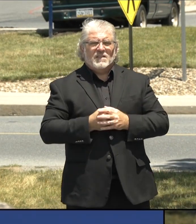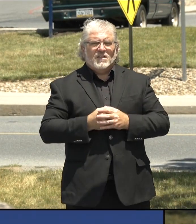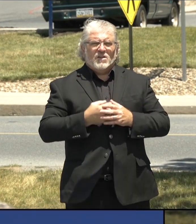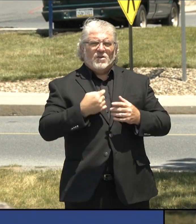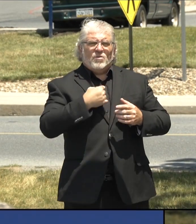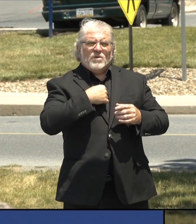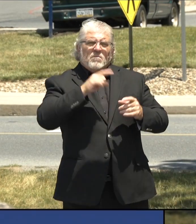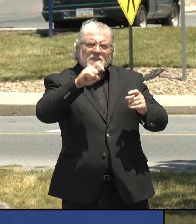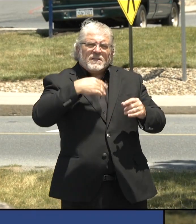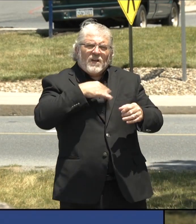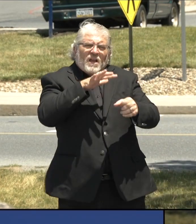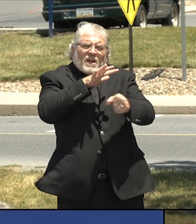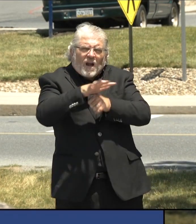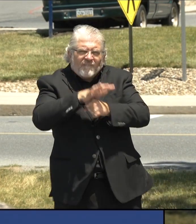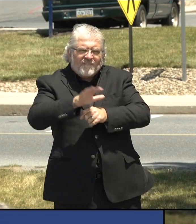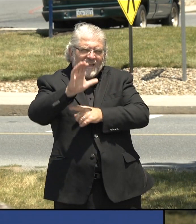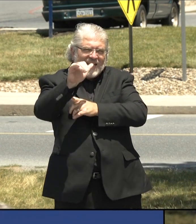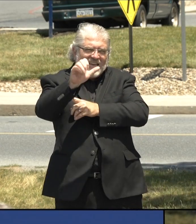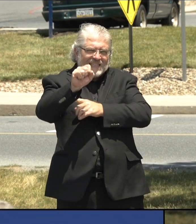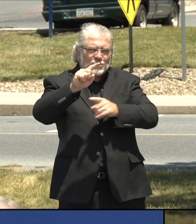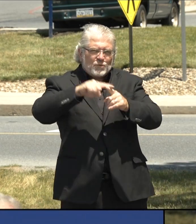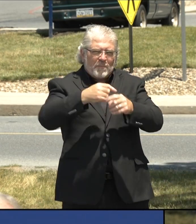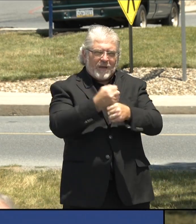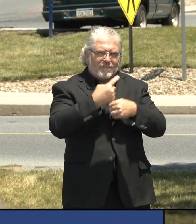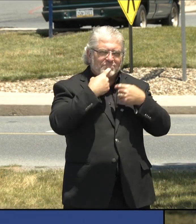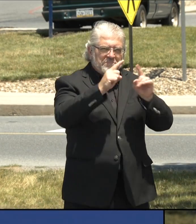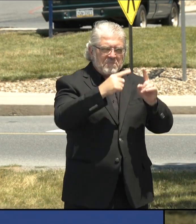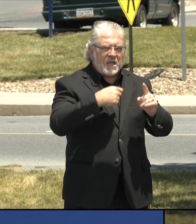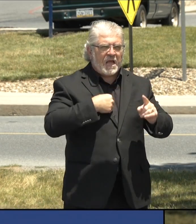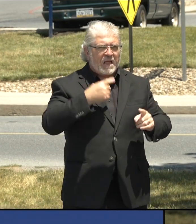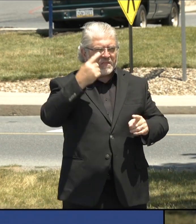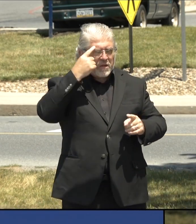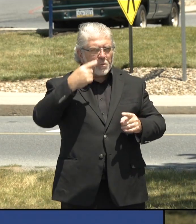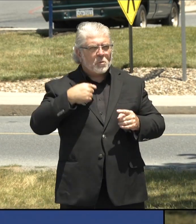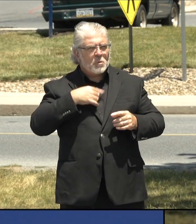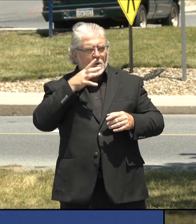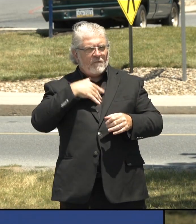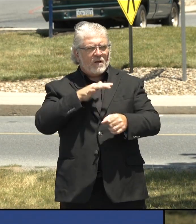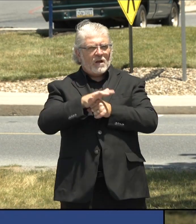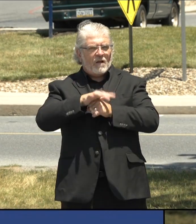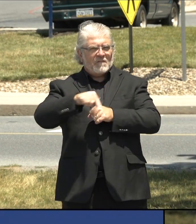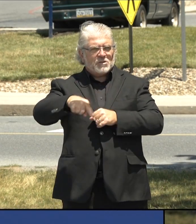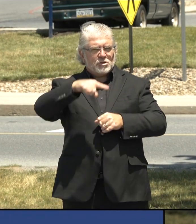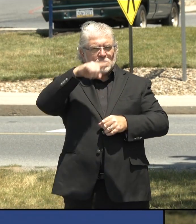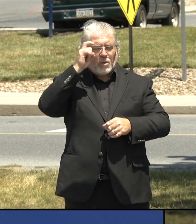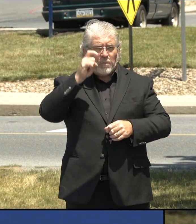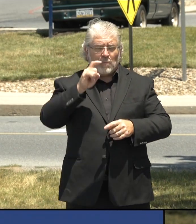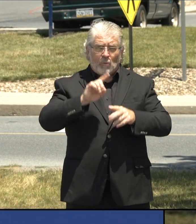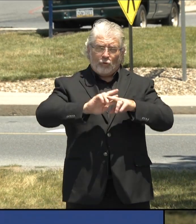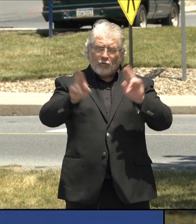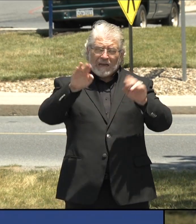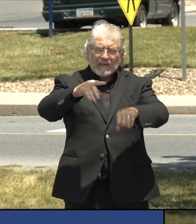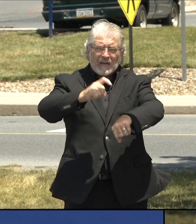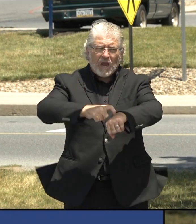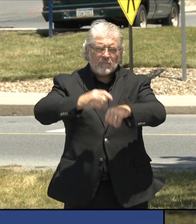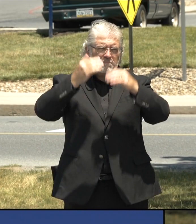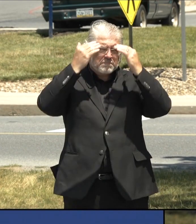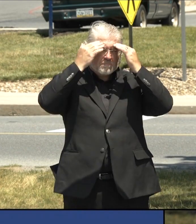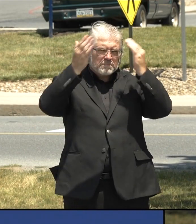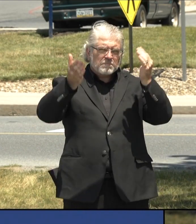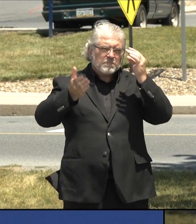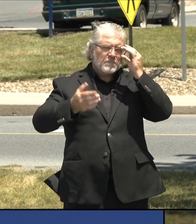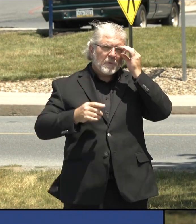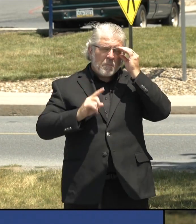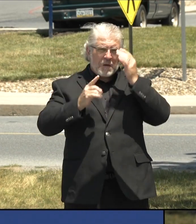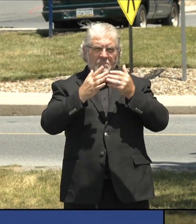sometime in the summer, although we have no specifics on that time frame we can share. One treatment option being evaluated